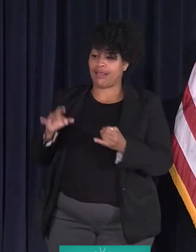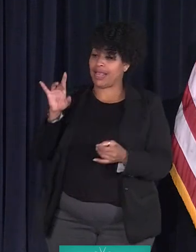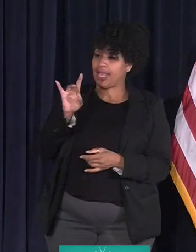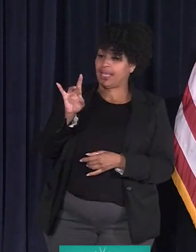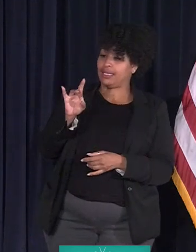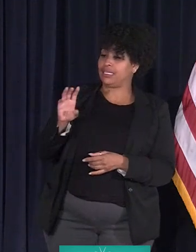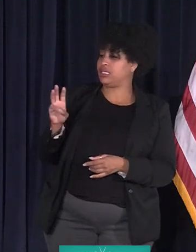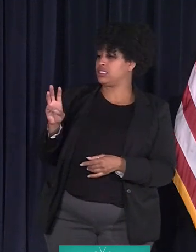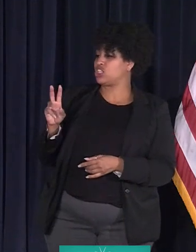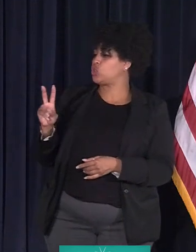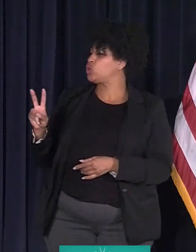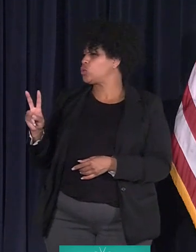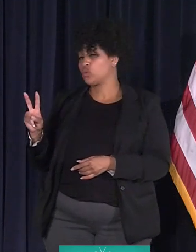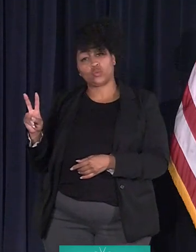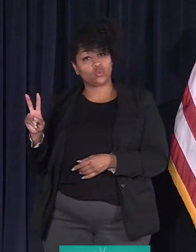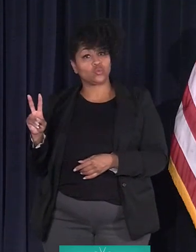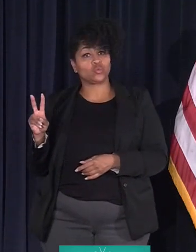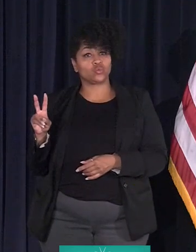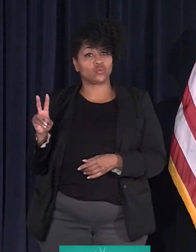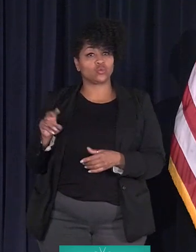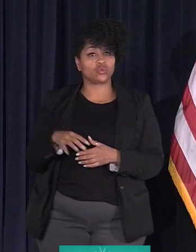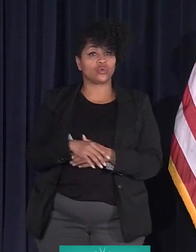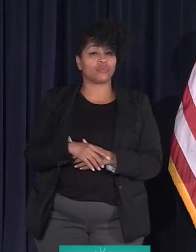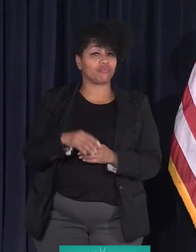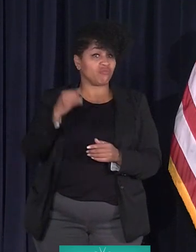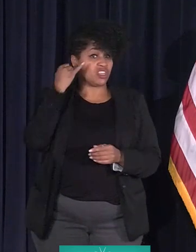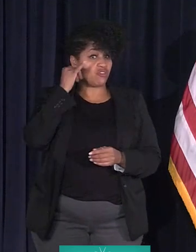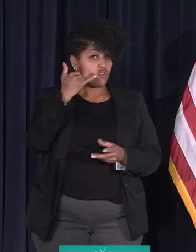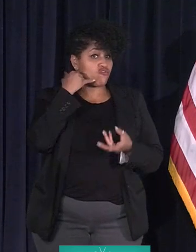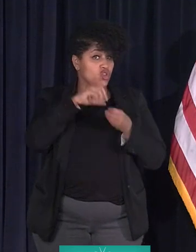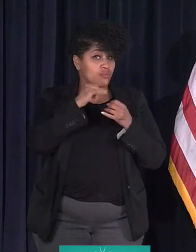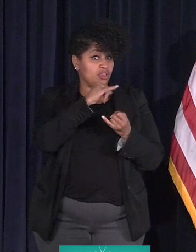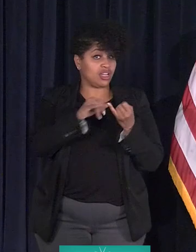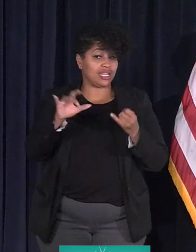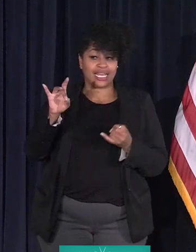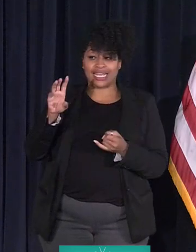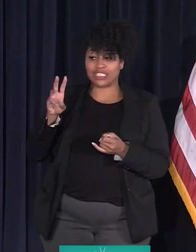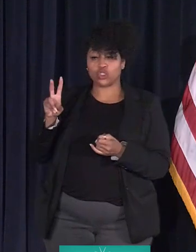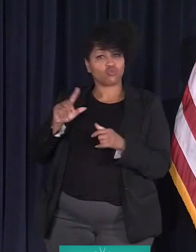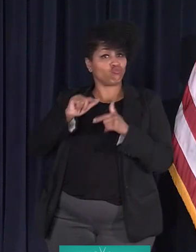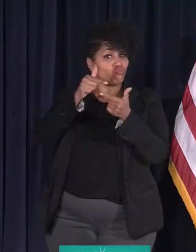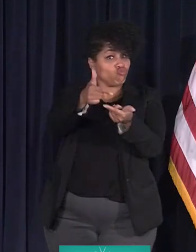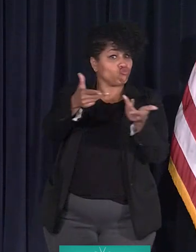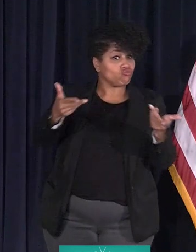862. Okay. If you end in 862, you're up.